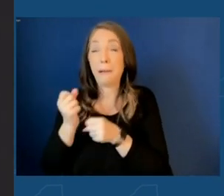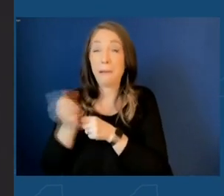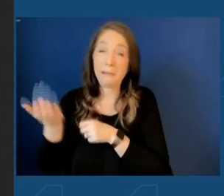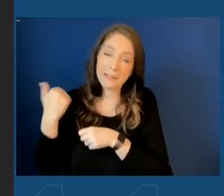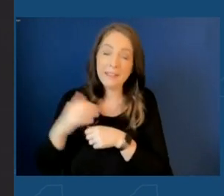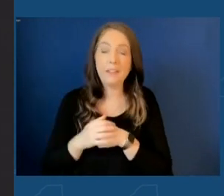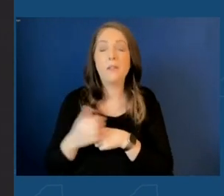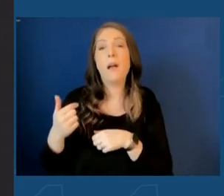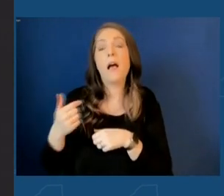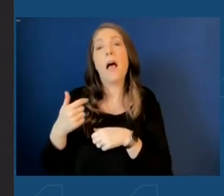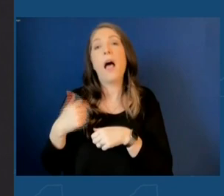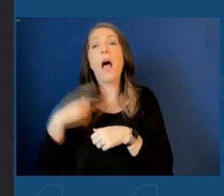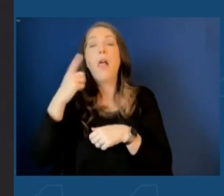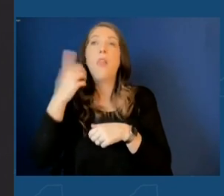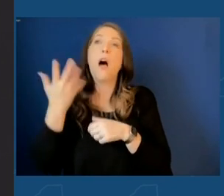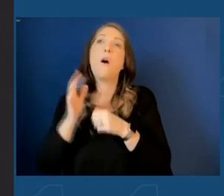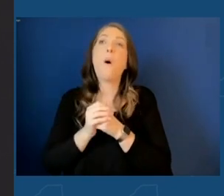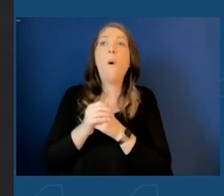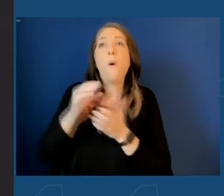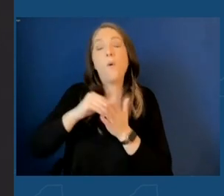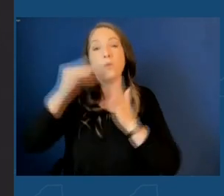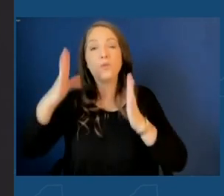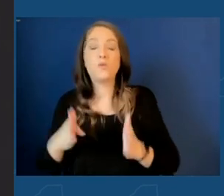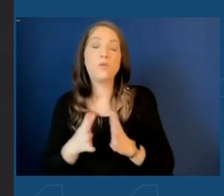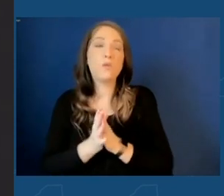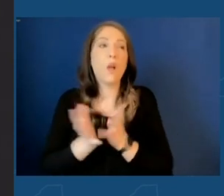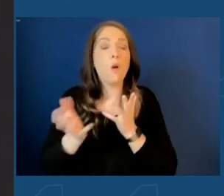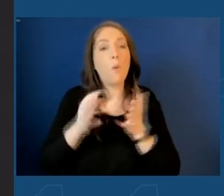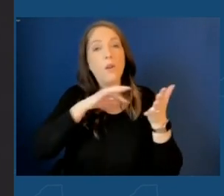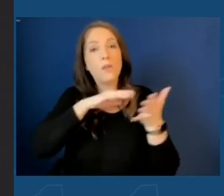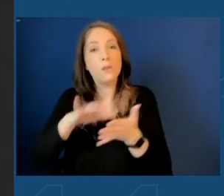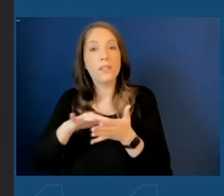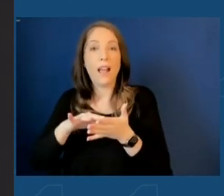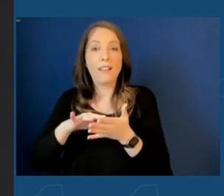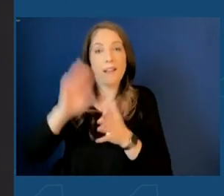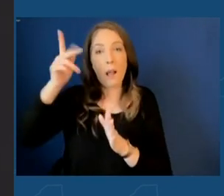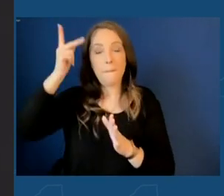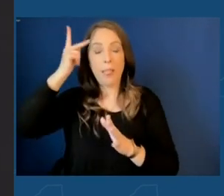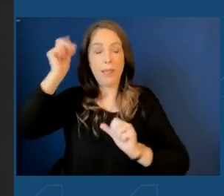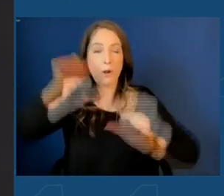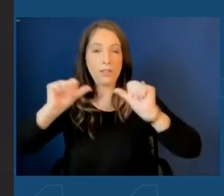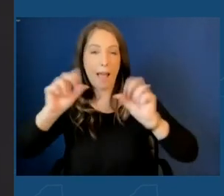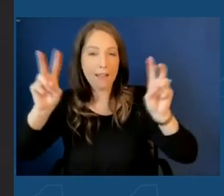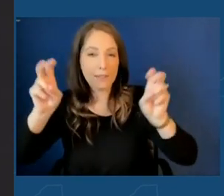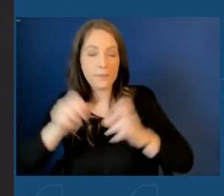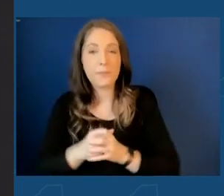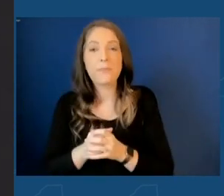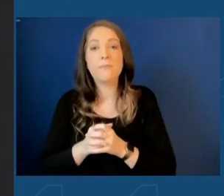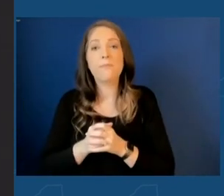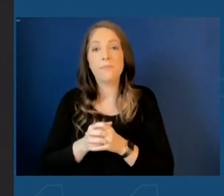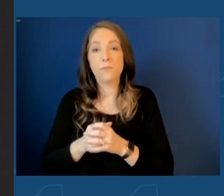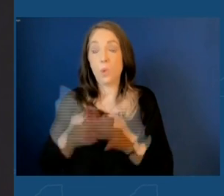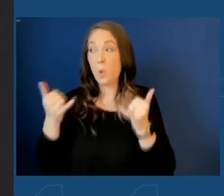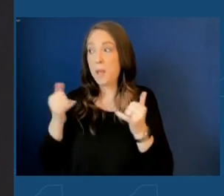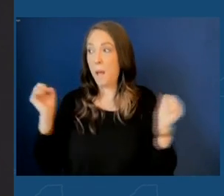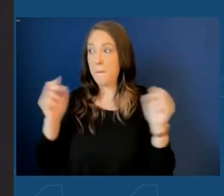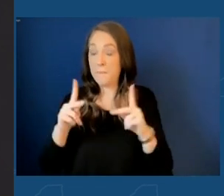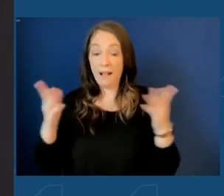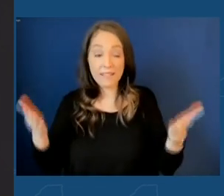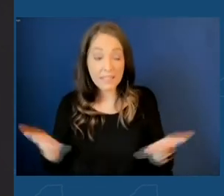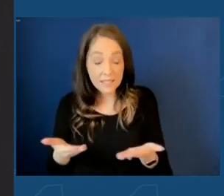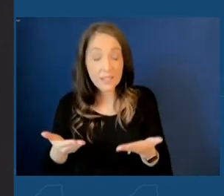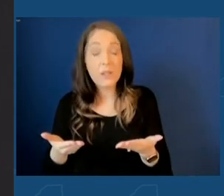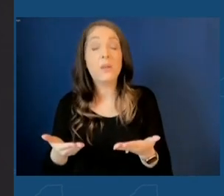young student wanting to study something known as political science, and now to be able to return to this very space